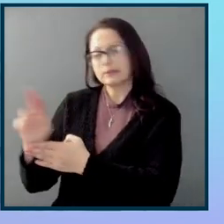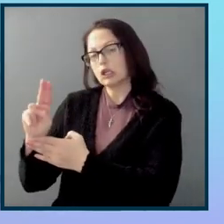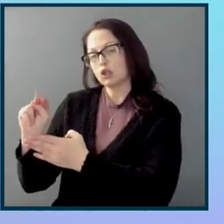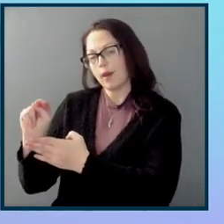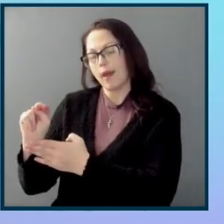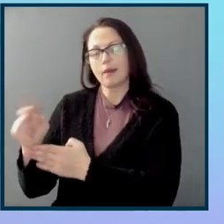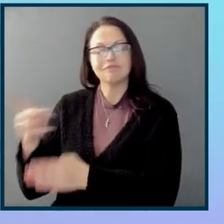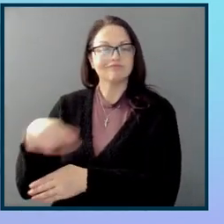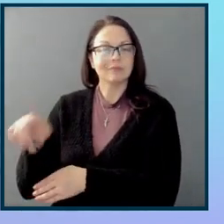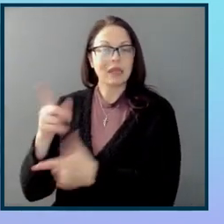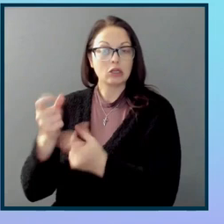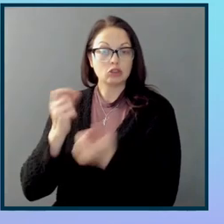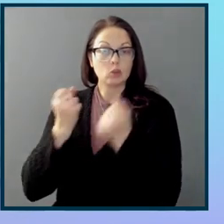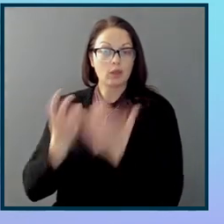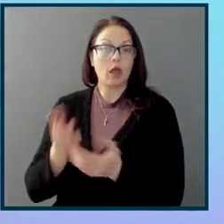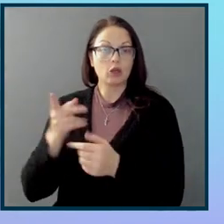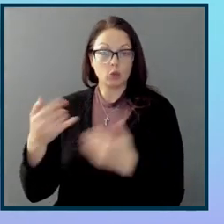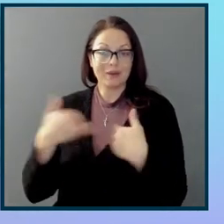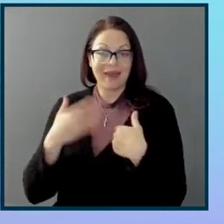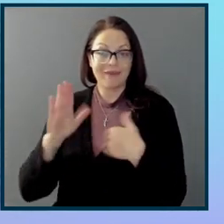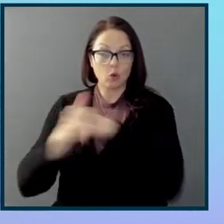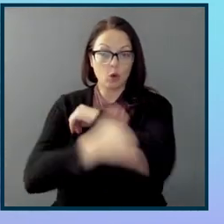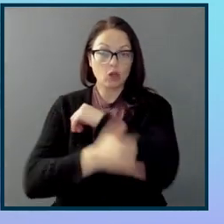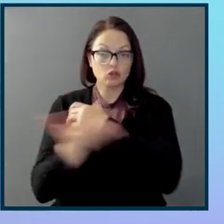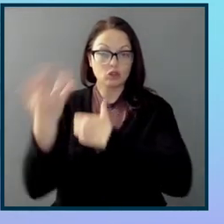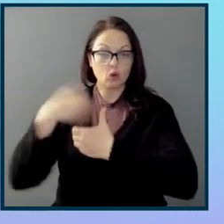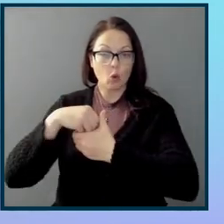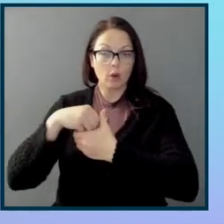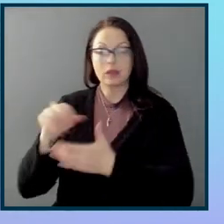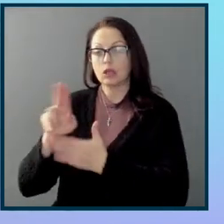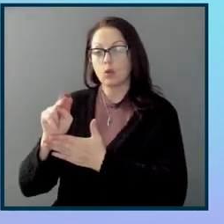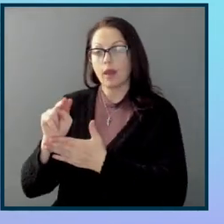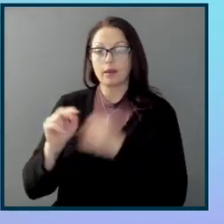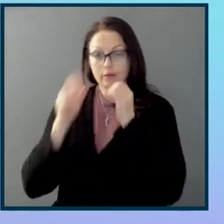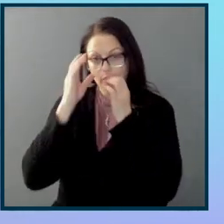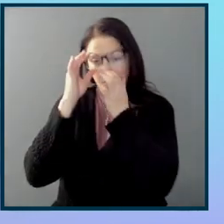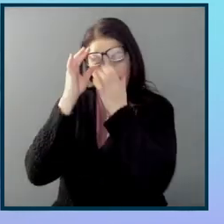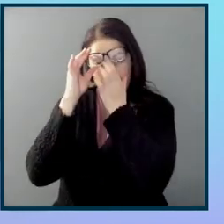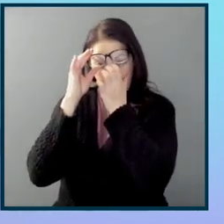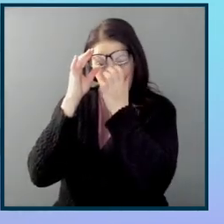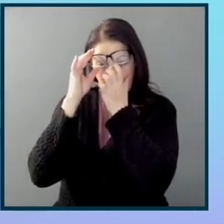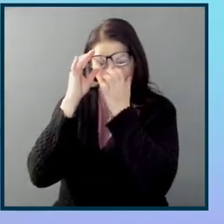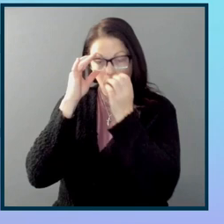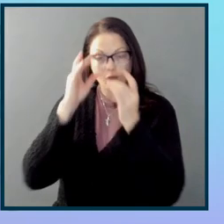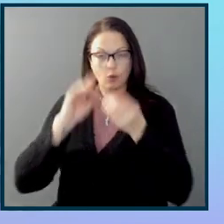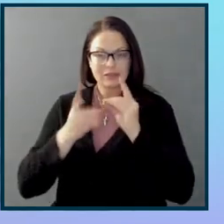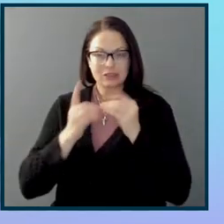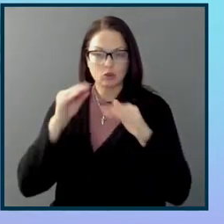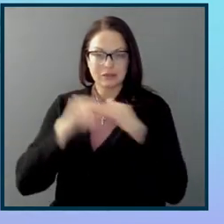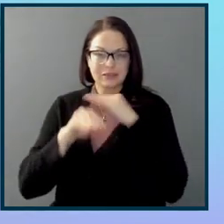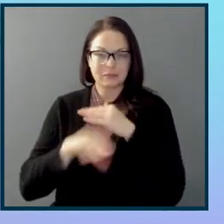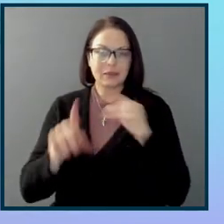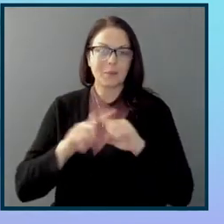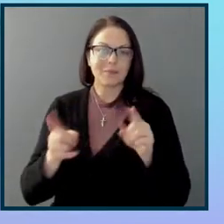country join the United Nations movement for digital accessibility. But